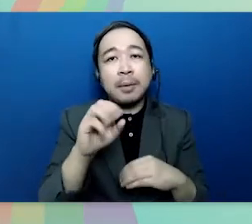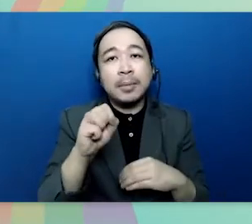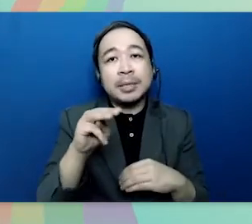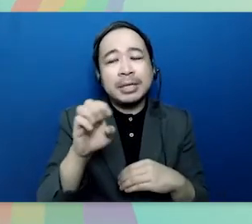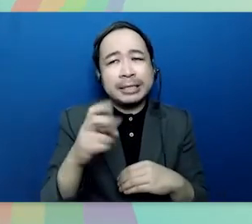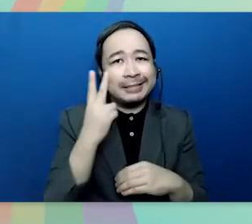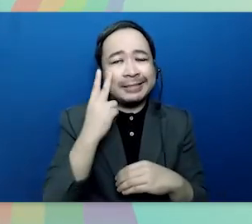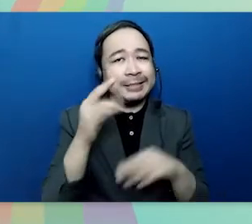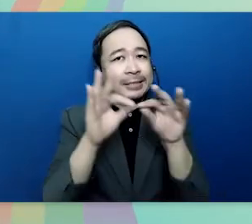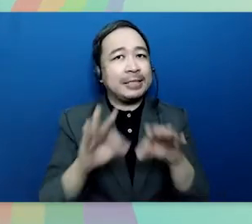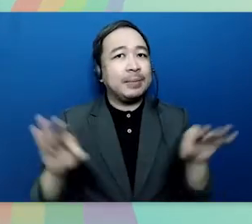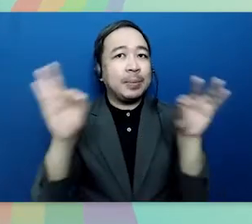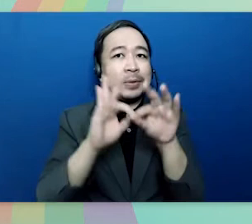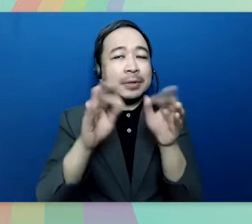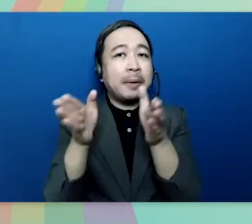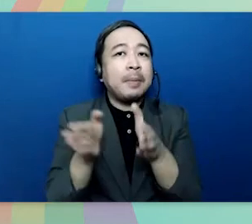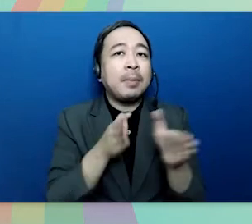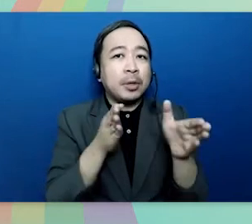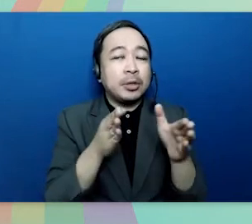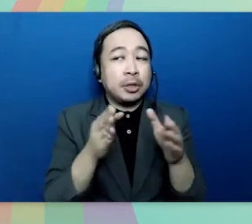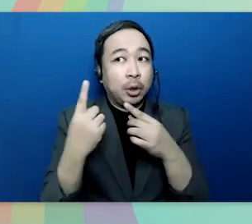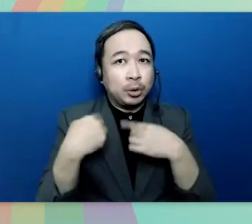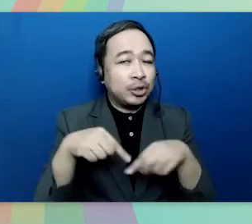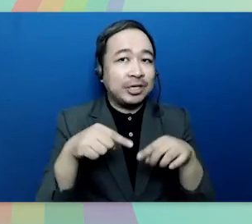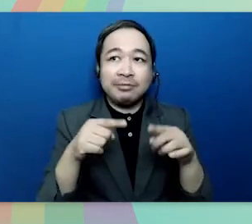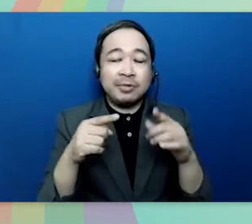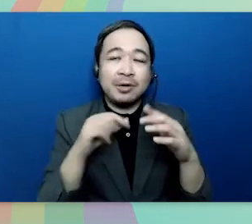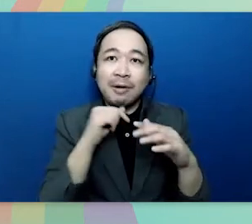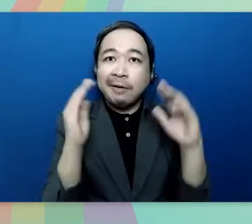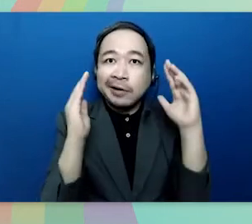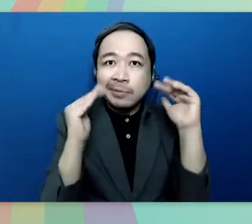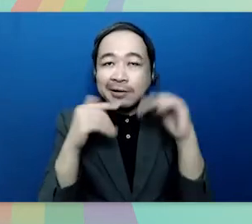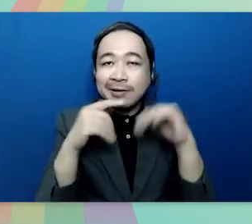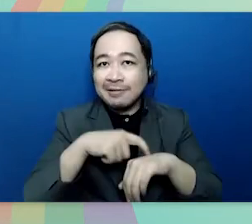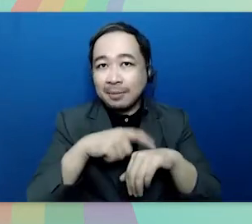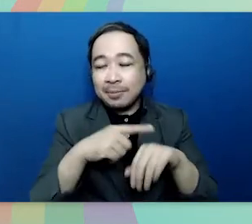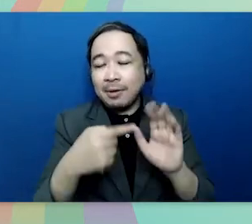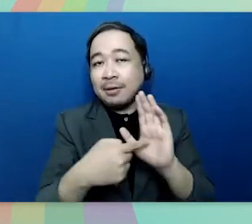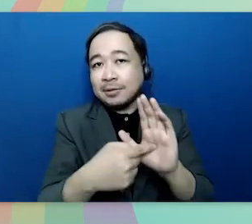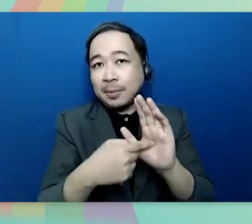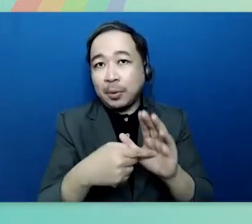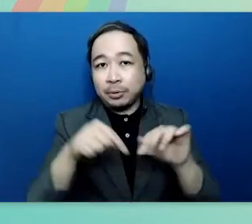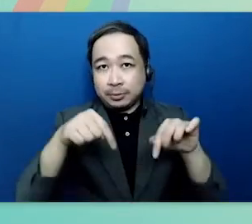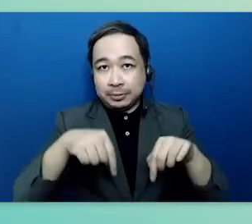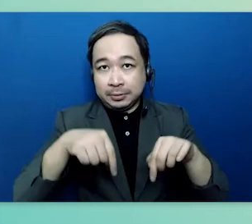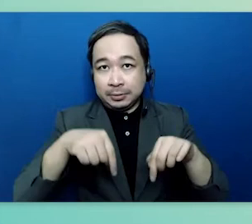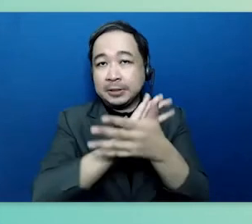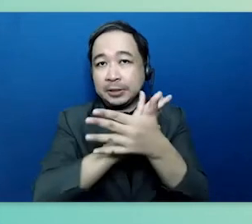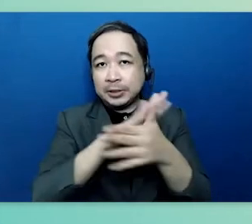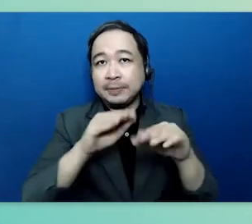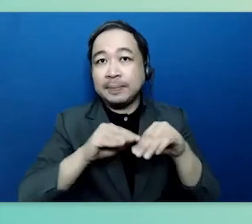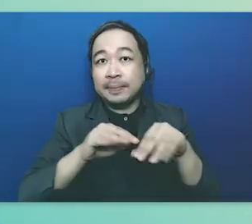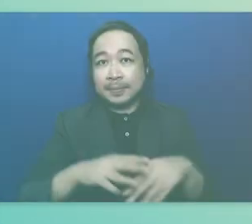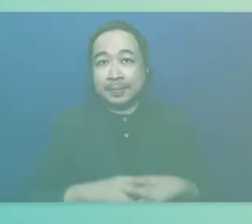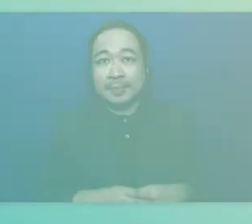seen the importance of the preparation during unprecedented situations such as the preparation